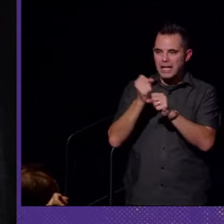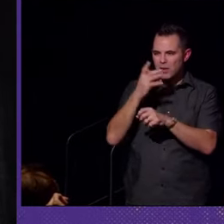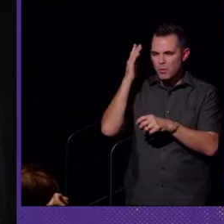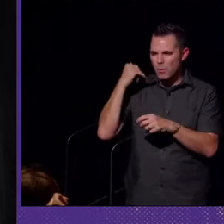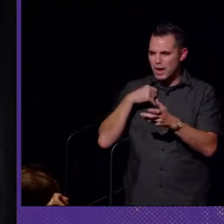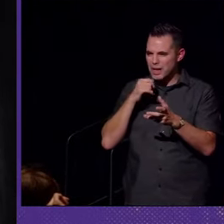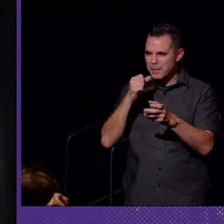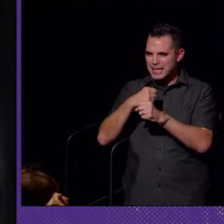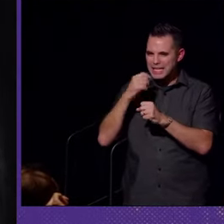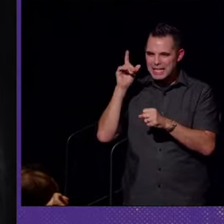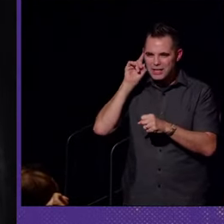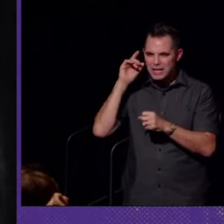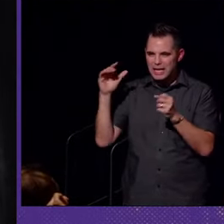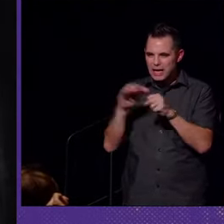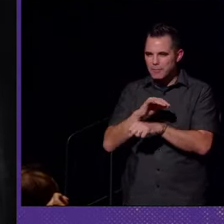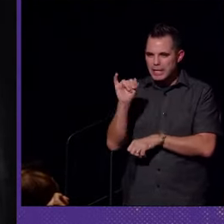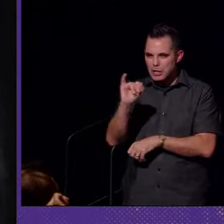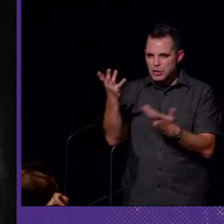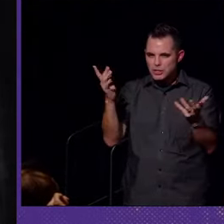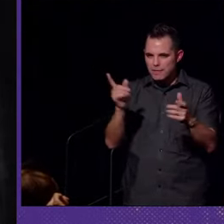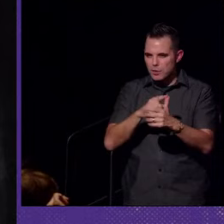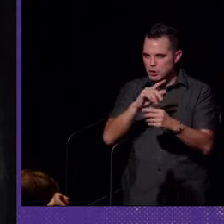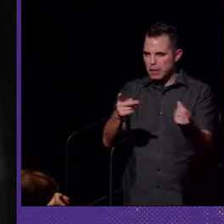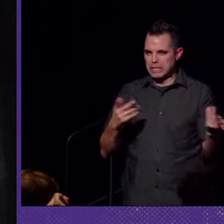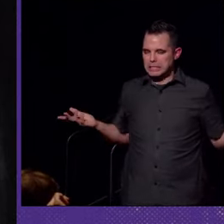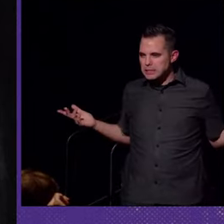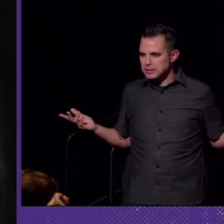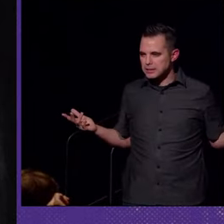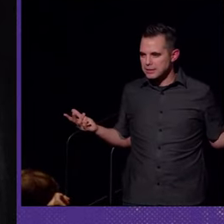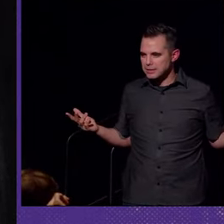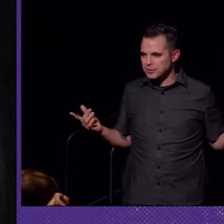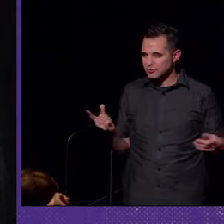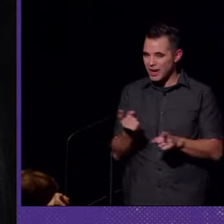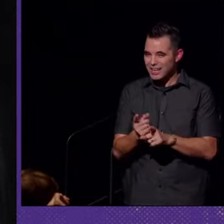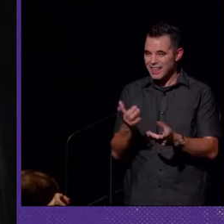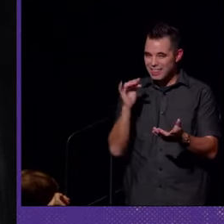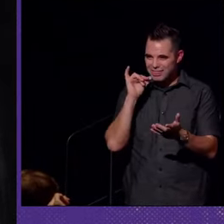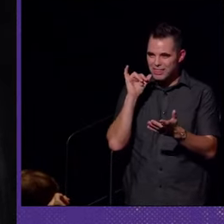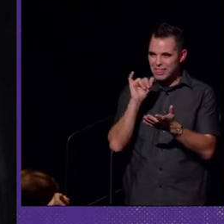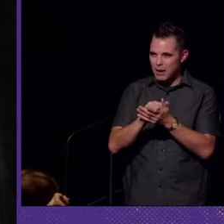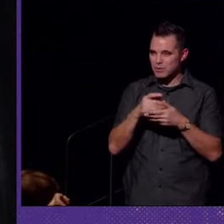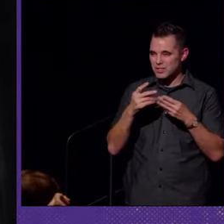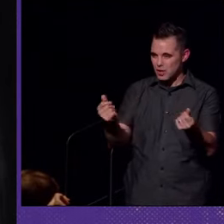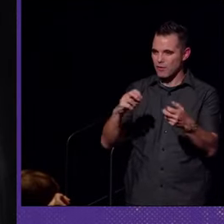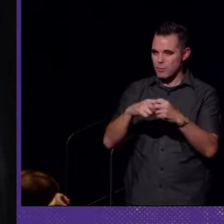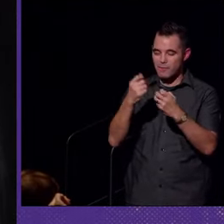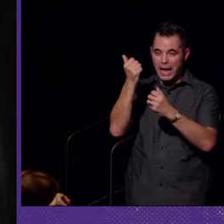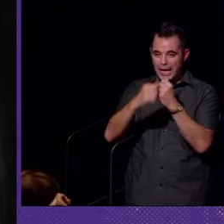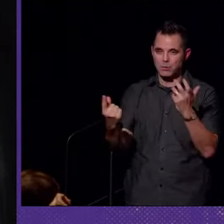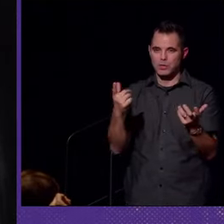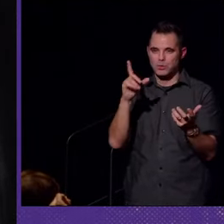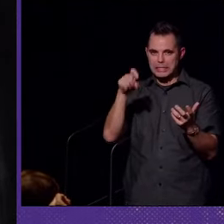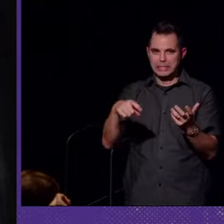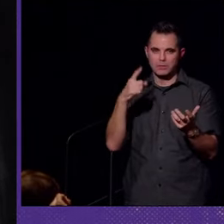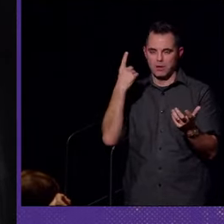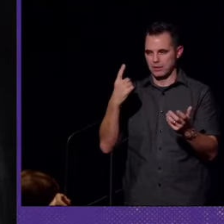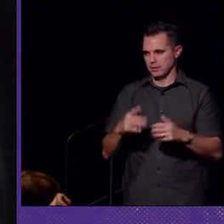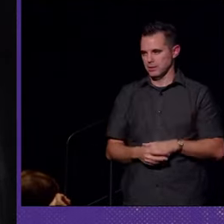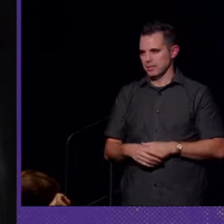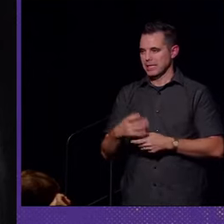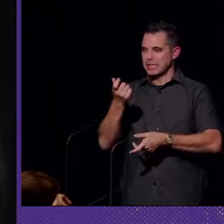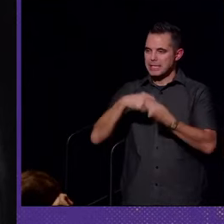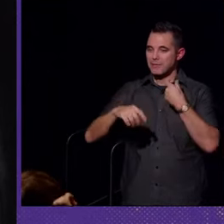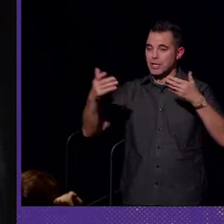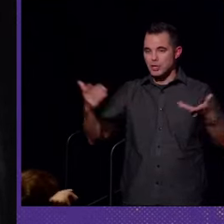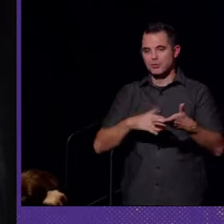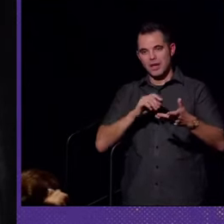didn't you just make hearing aids covered by insurance in the first place? Right? Like, that would have solved the problem for anybody who needed one rather than